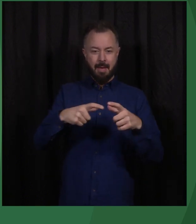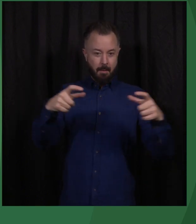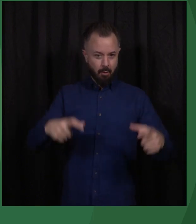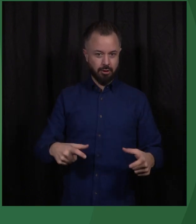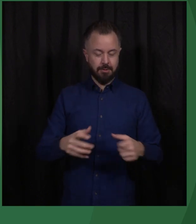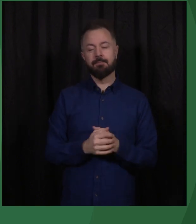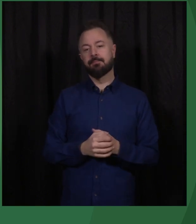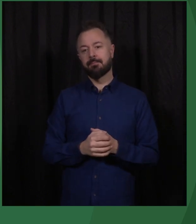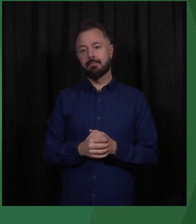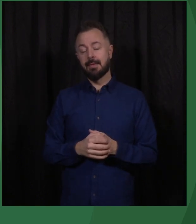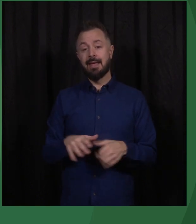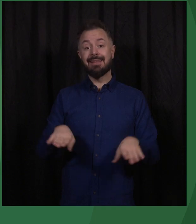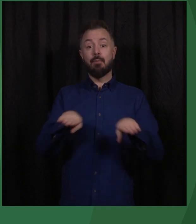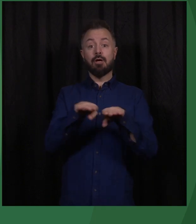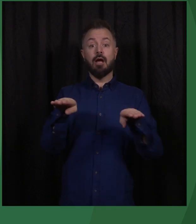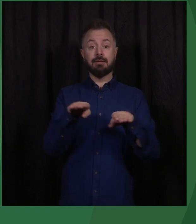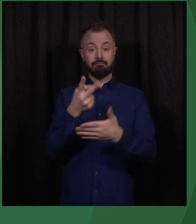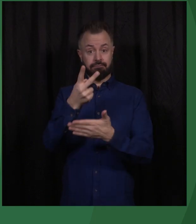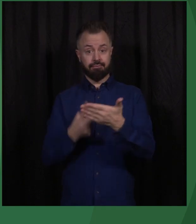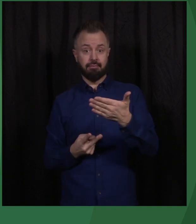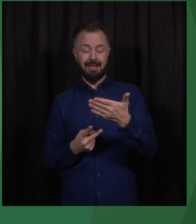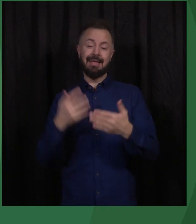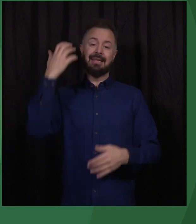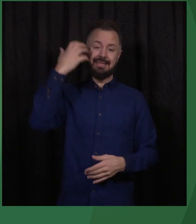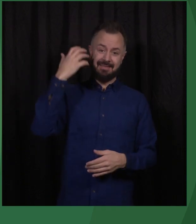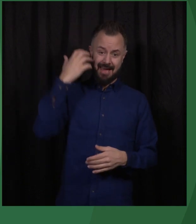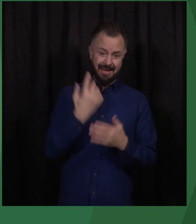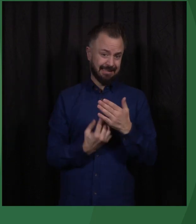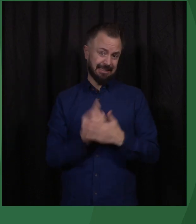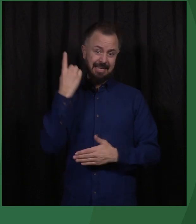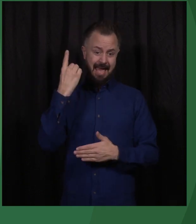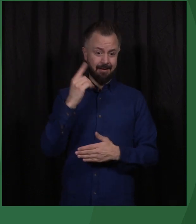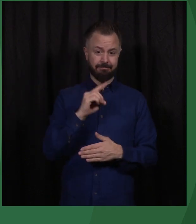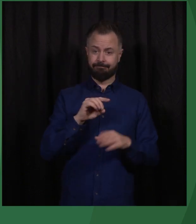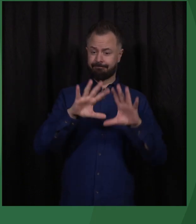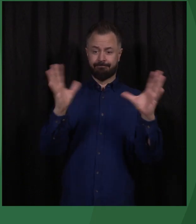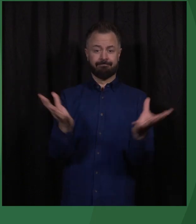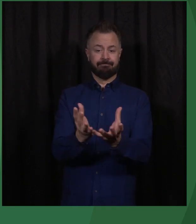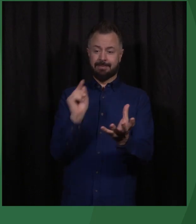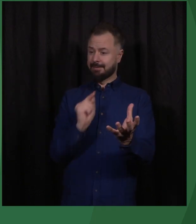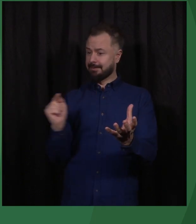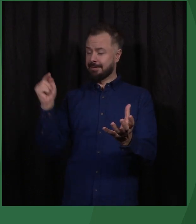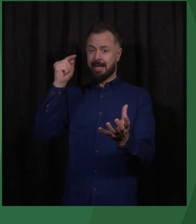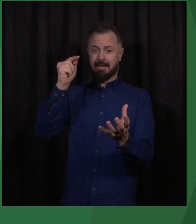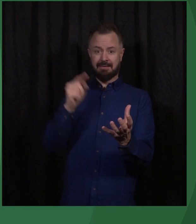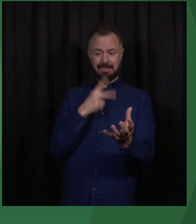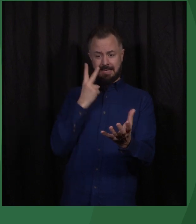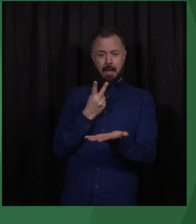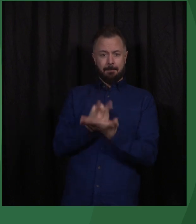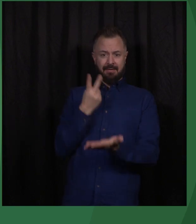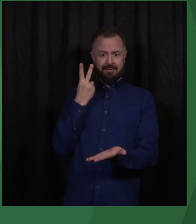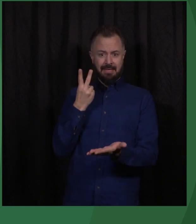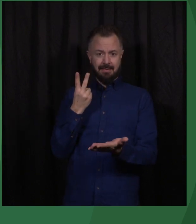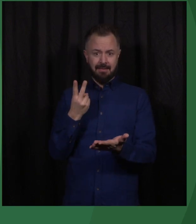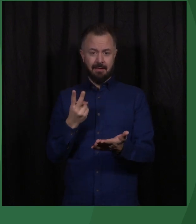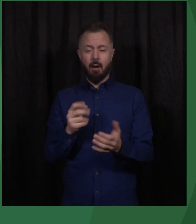Democratic setbacks are unfortunately happening globally. We see evidence of dwindling